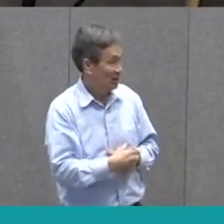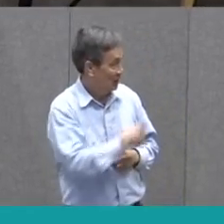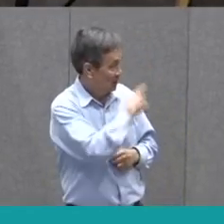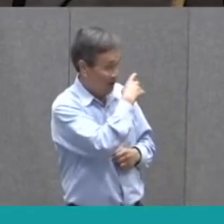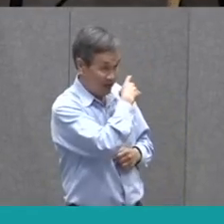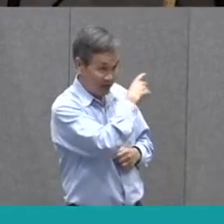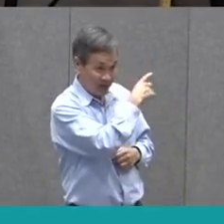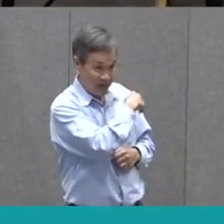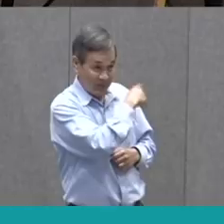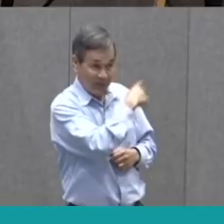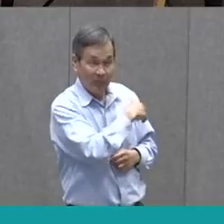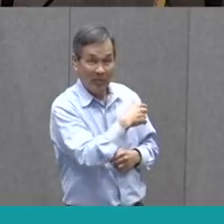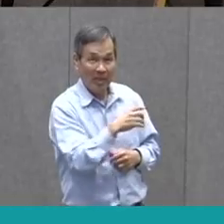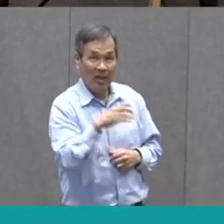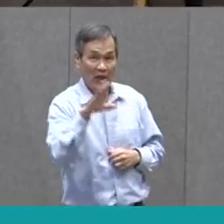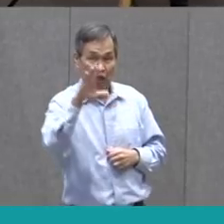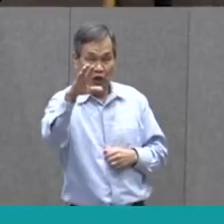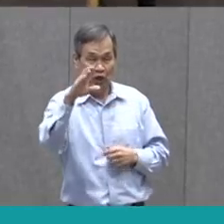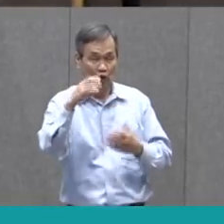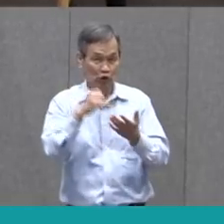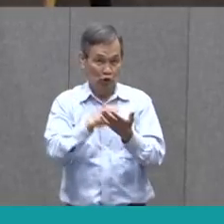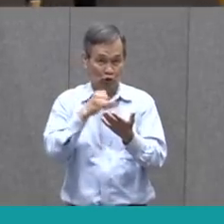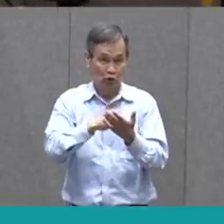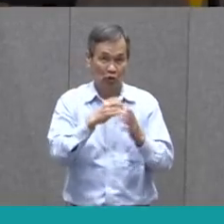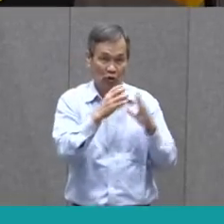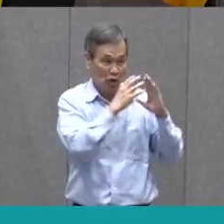organizer in your writing journal.